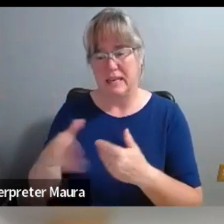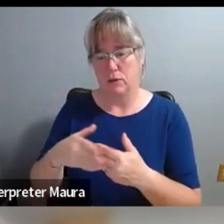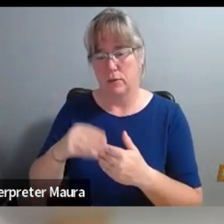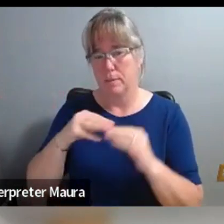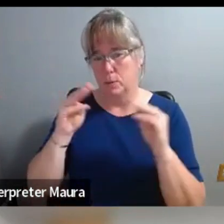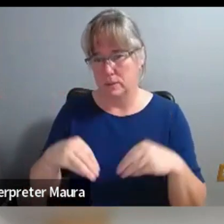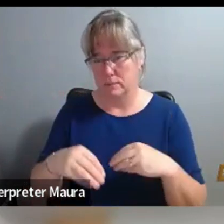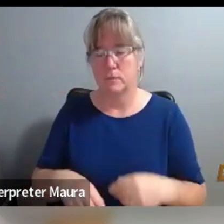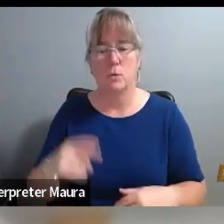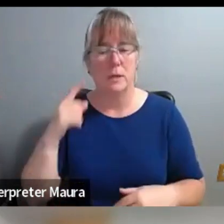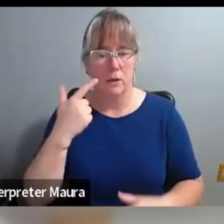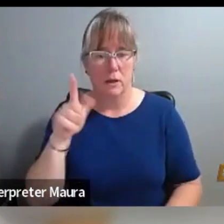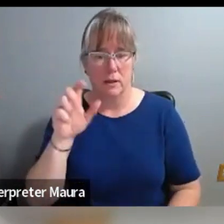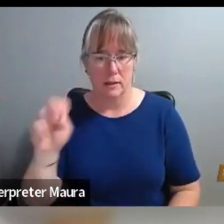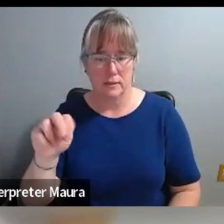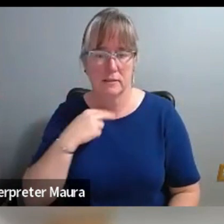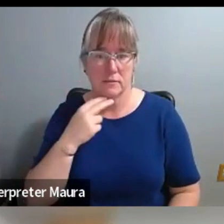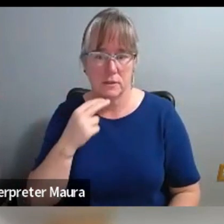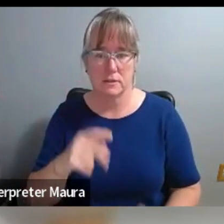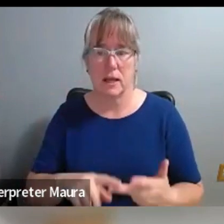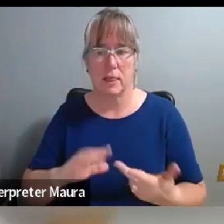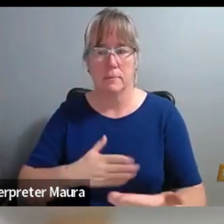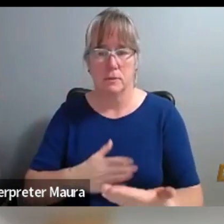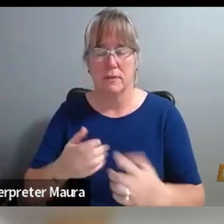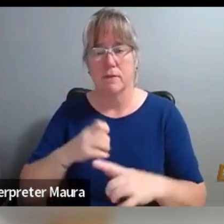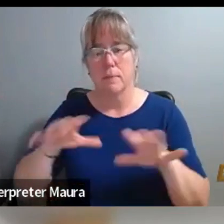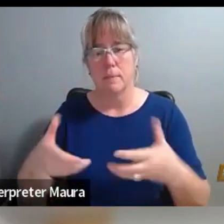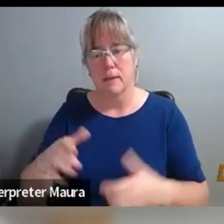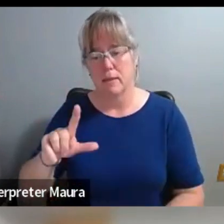you'll hear the voice of Glenn North, and you will hear the music by the Black Creatures.